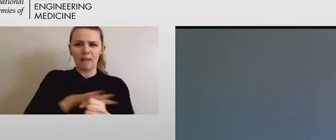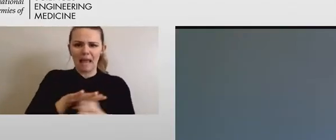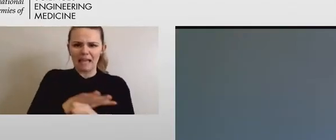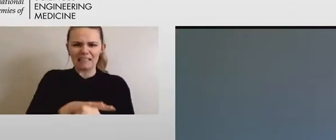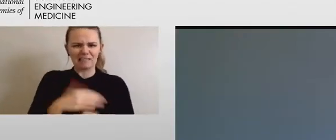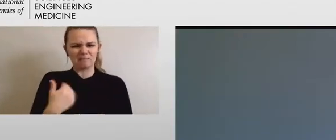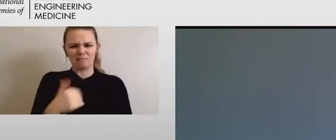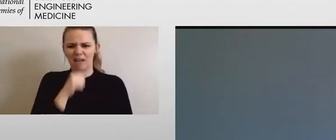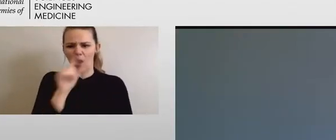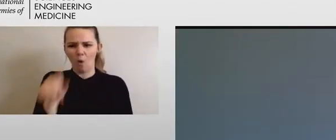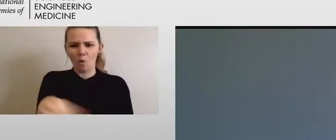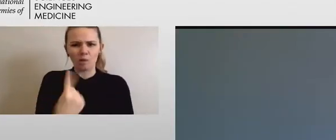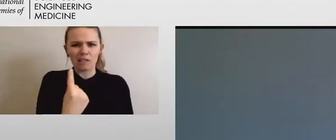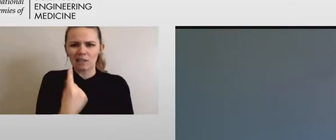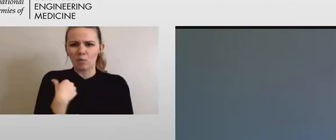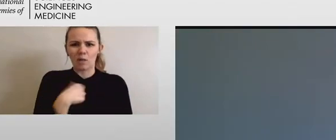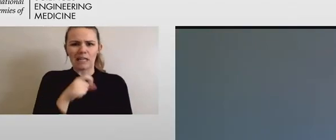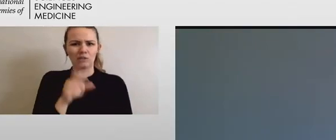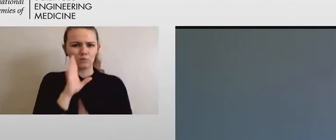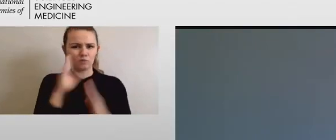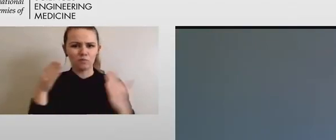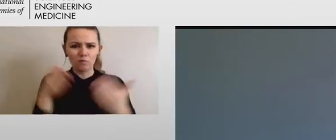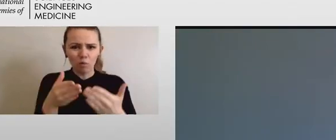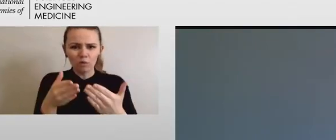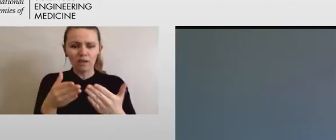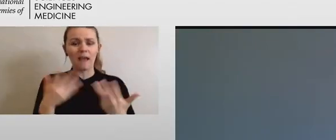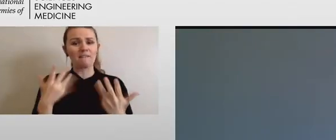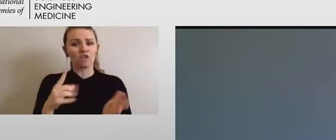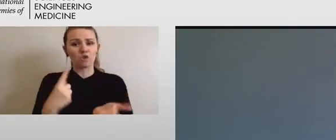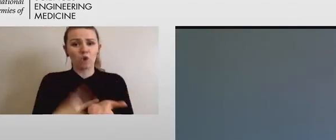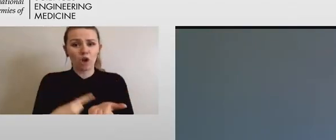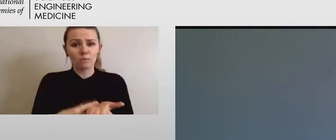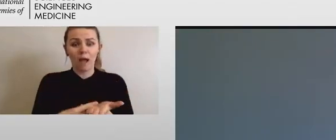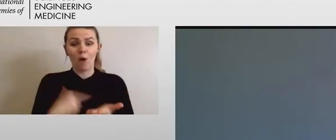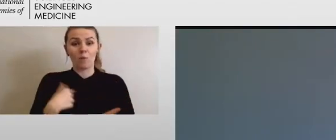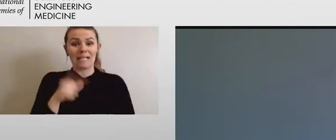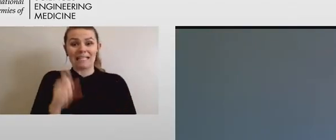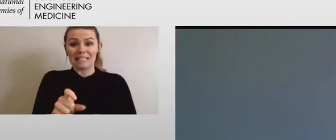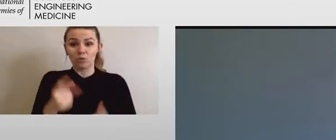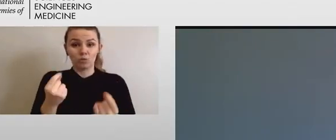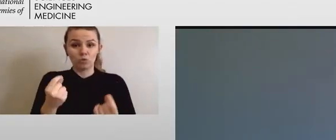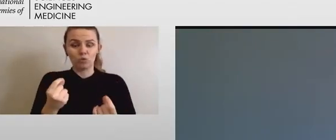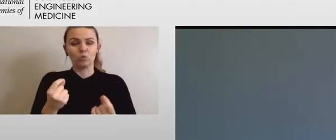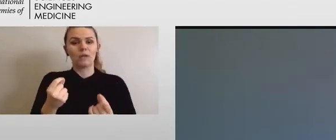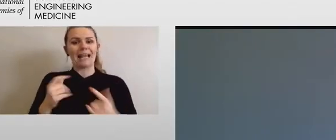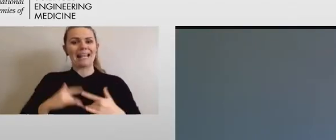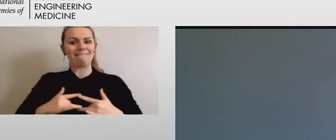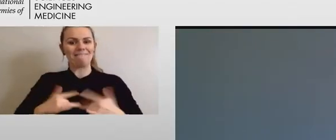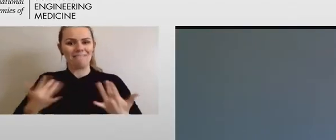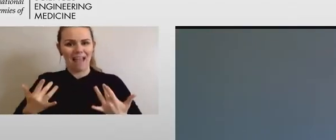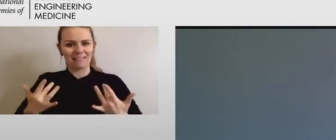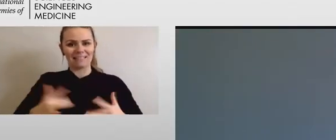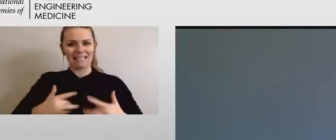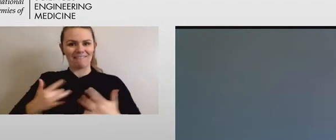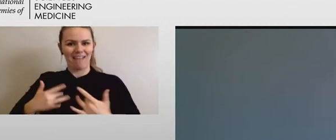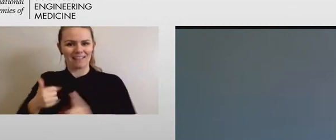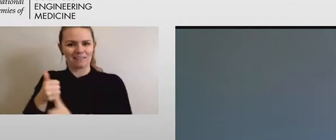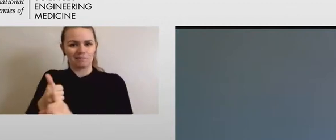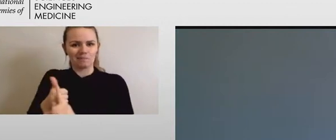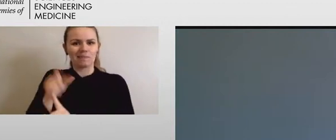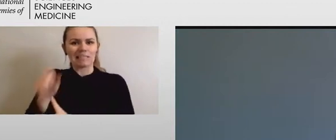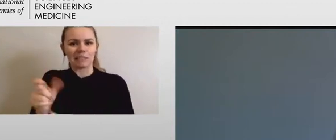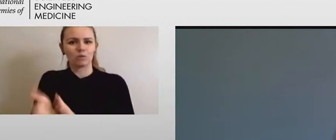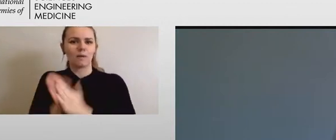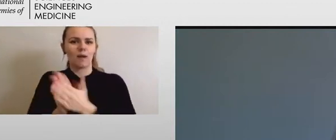making sure that events are accessible, especially events that are essential for progress